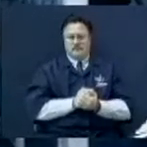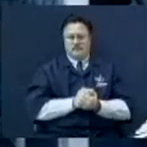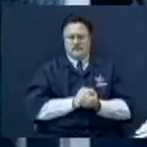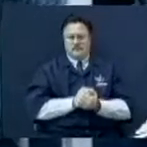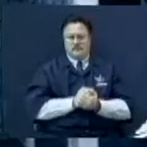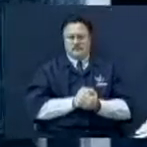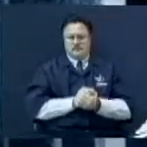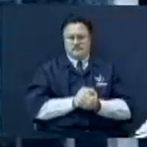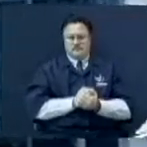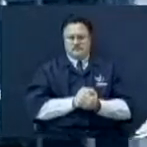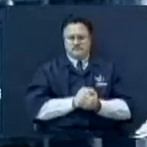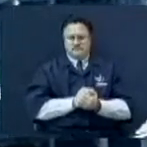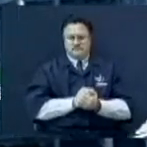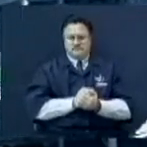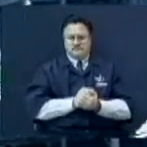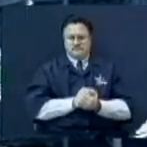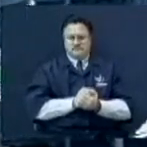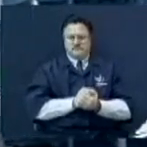Yeah,